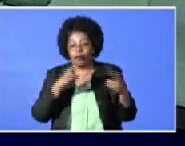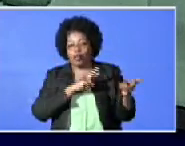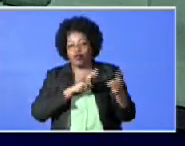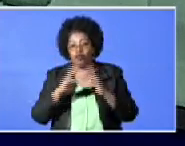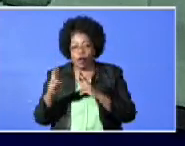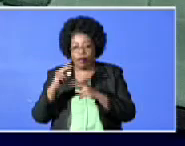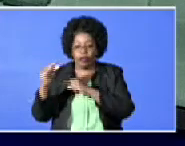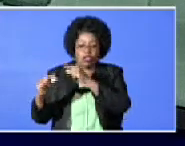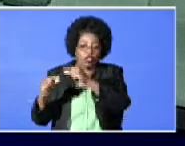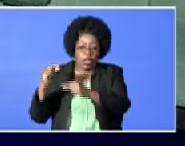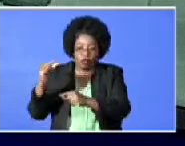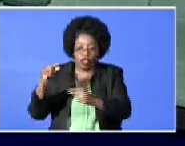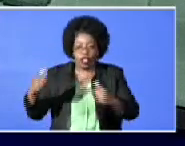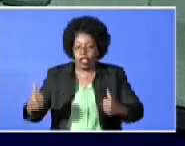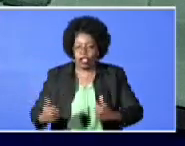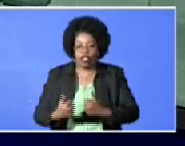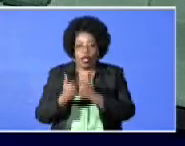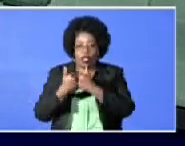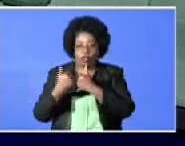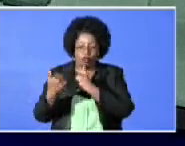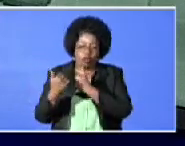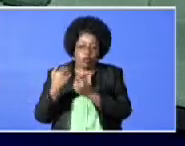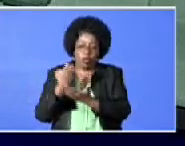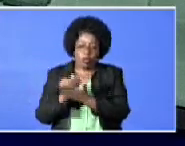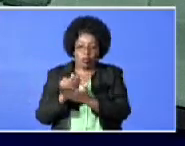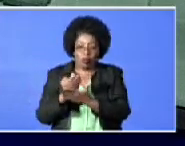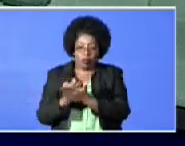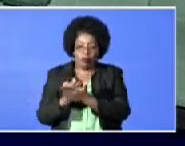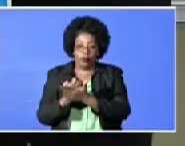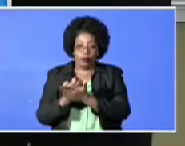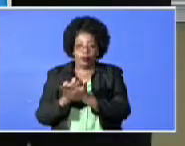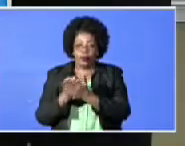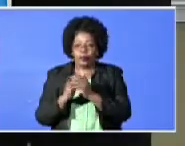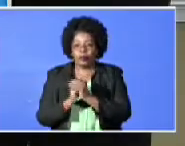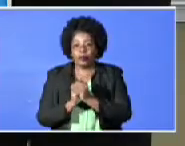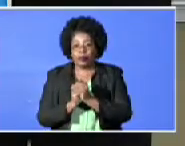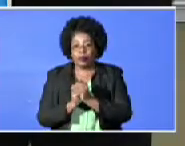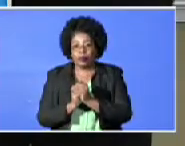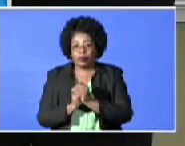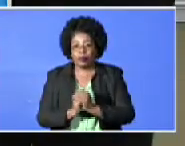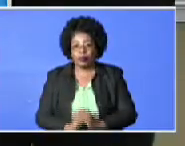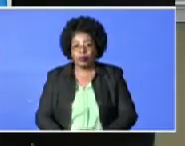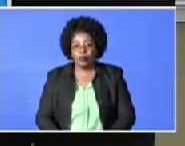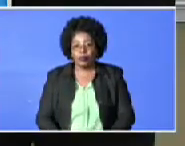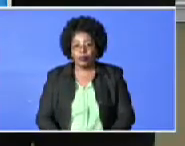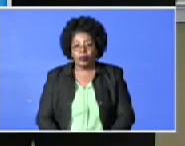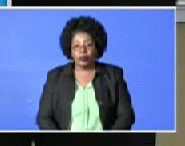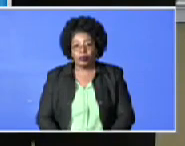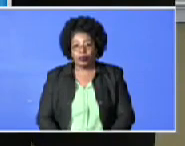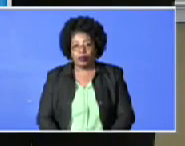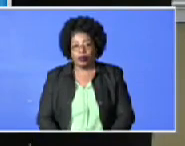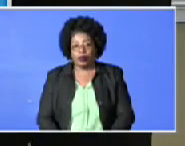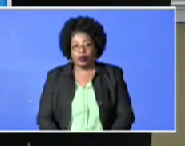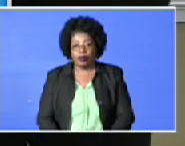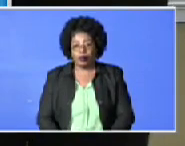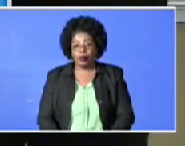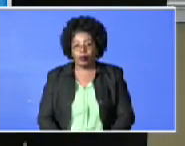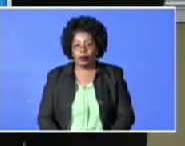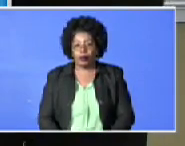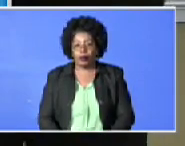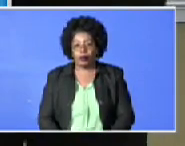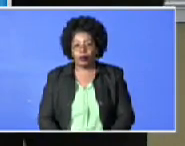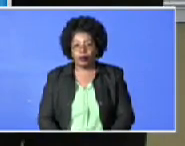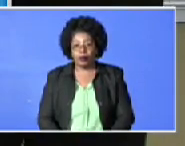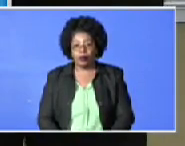for generational challenges to the country's economic structure. We do not know how long this will last.